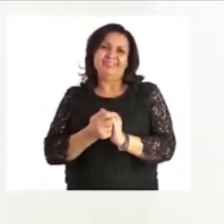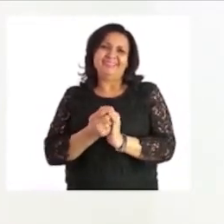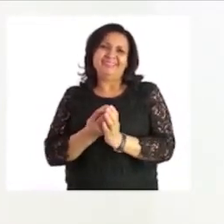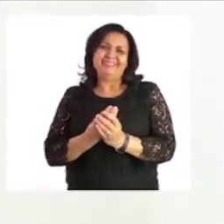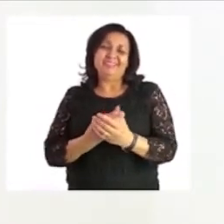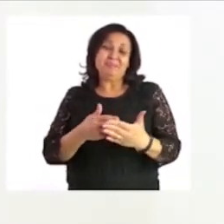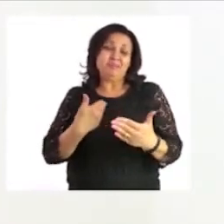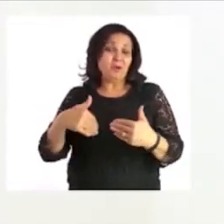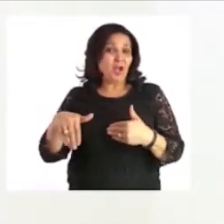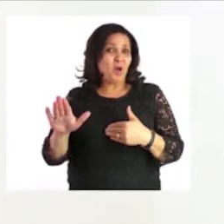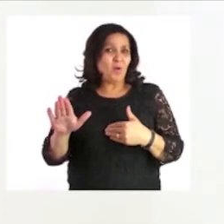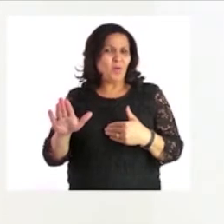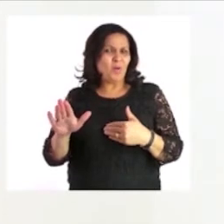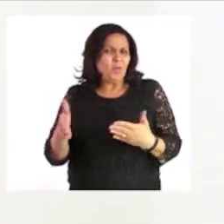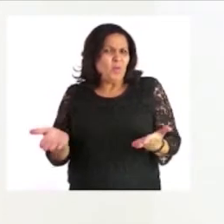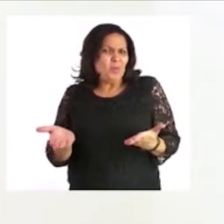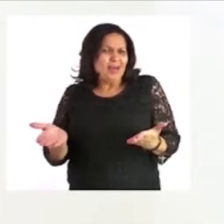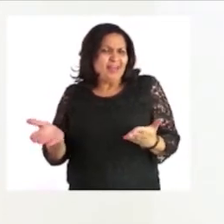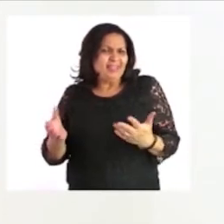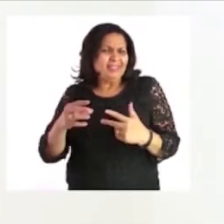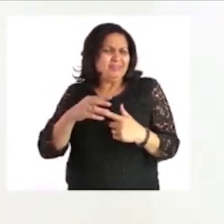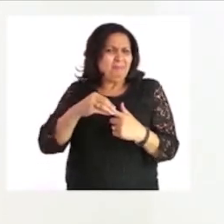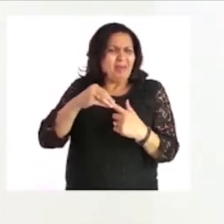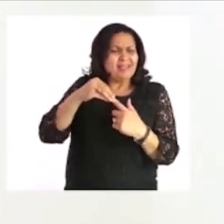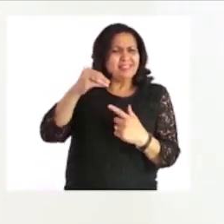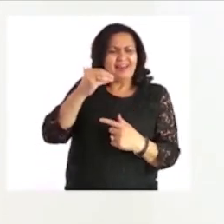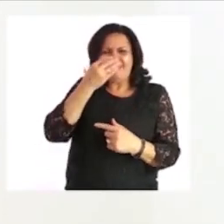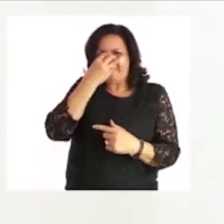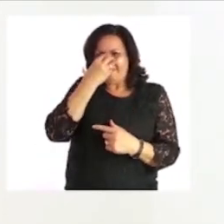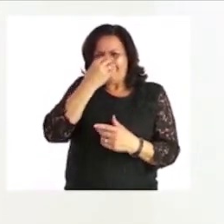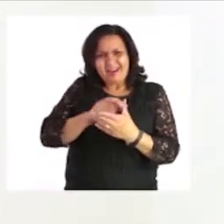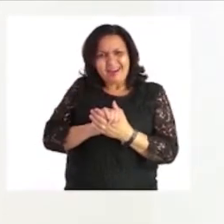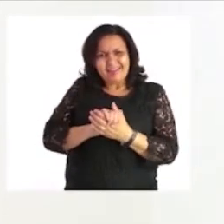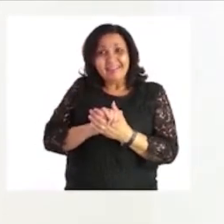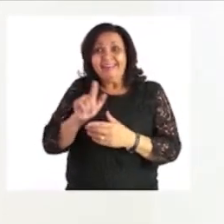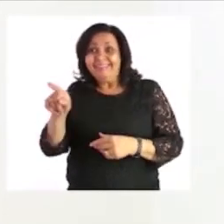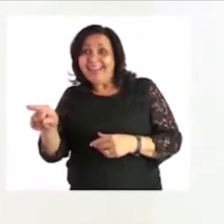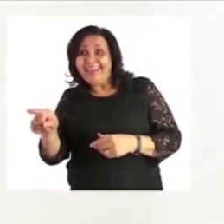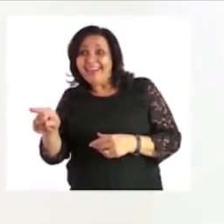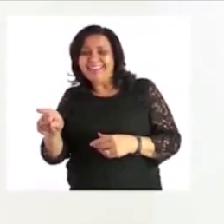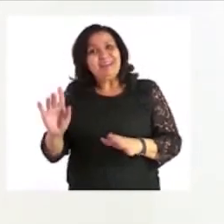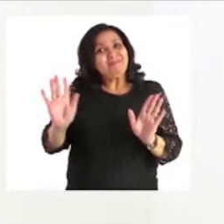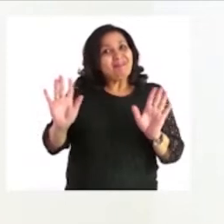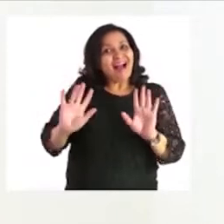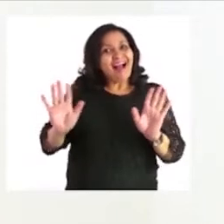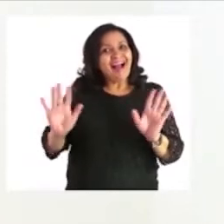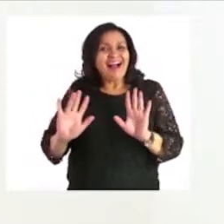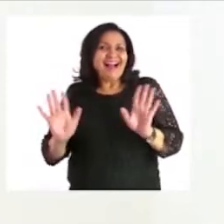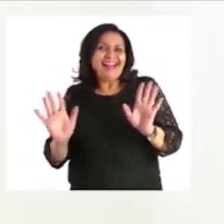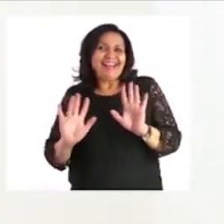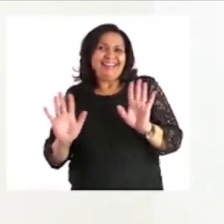before we go, let's let's invite our friend Zosie to come and say bye with